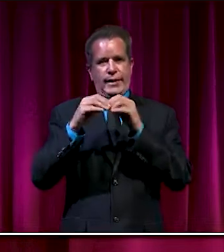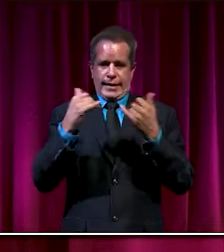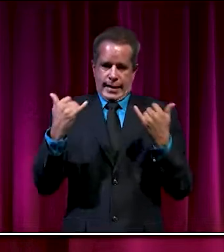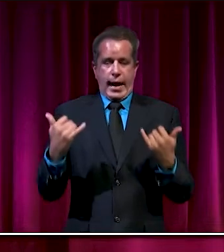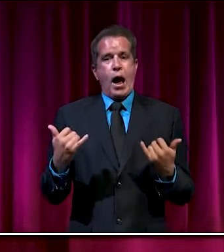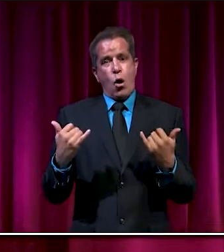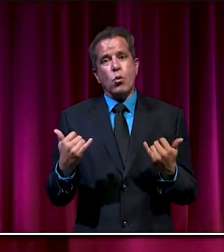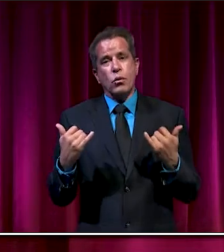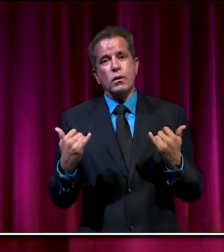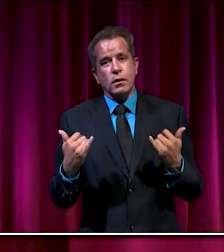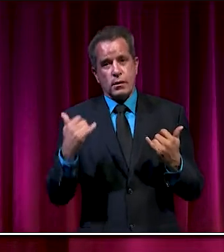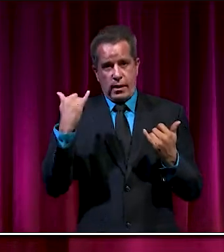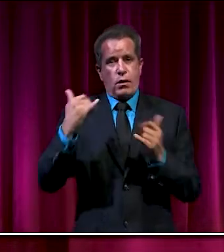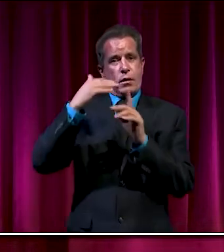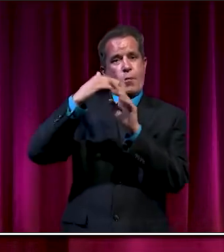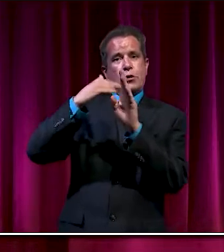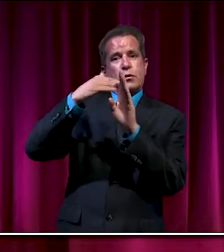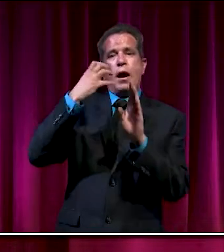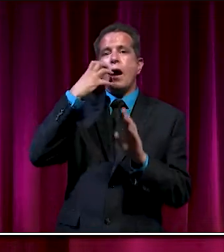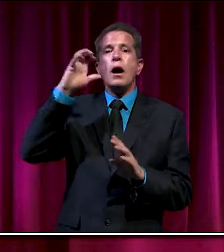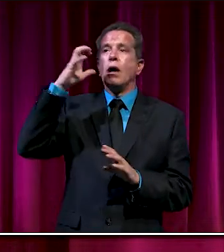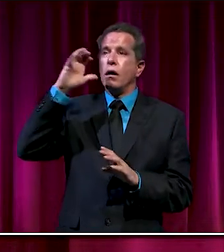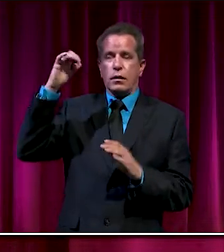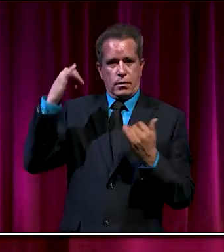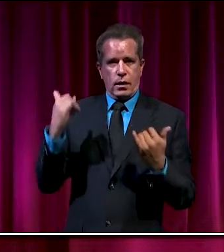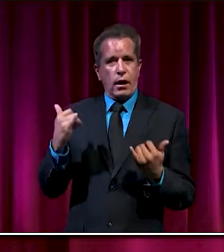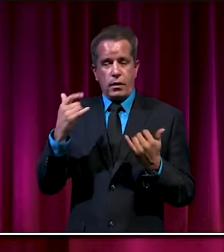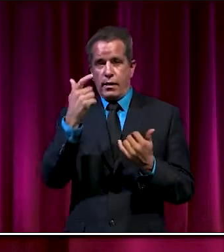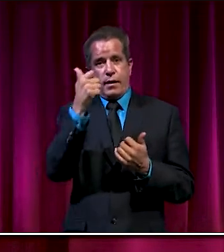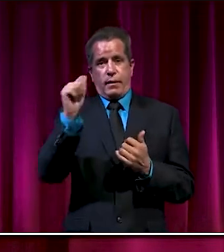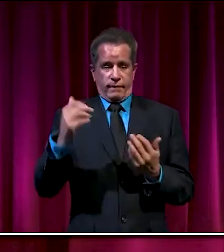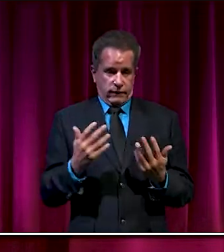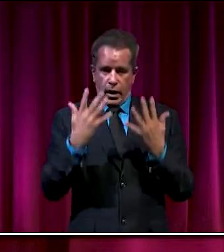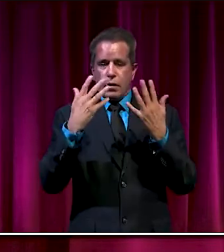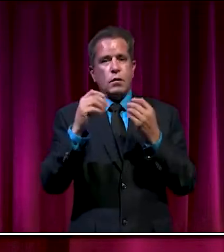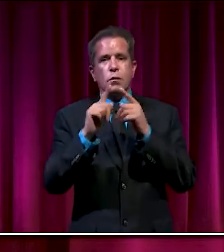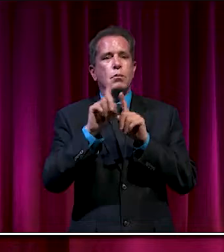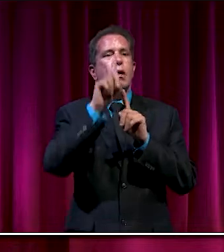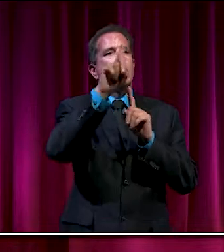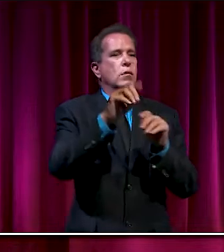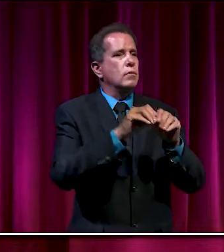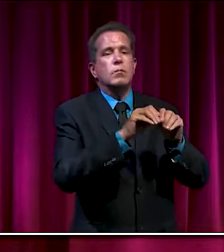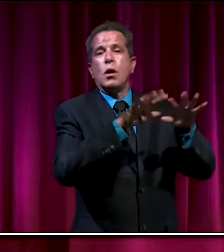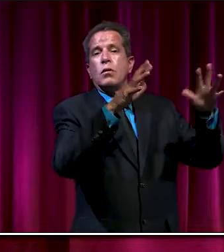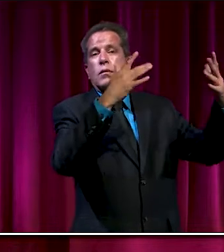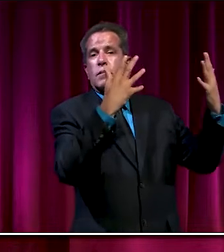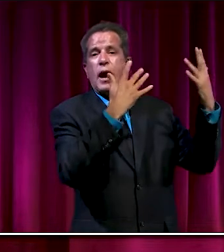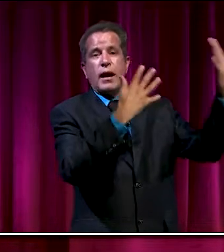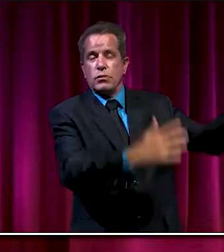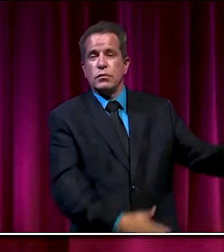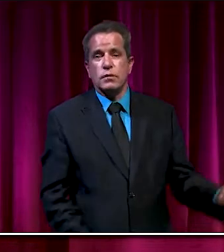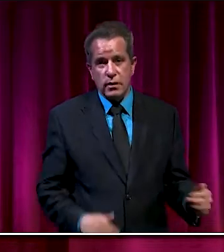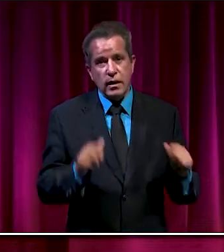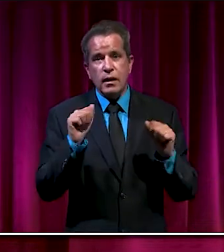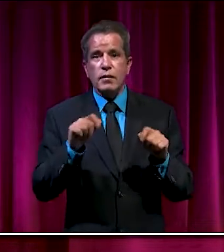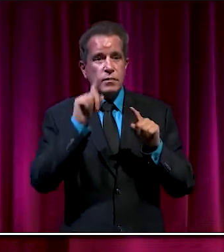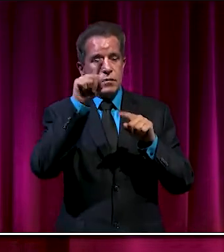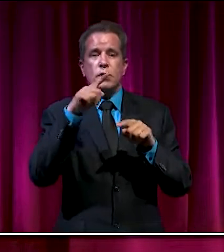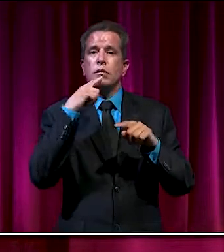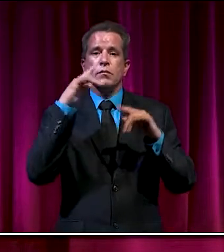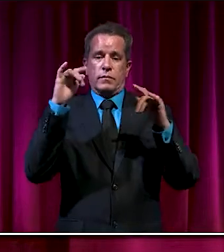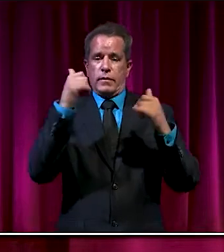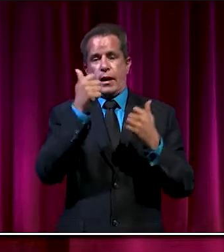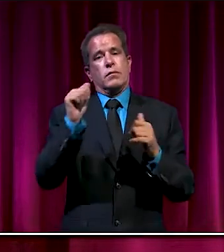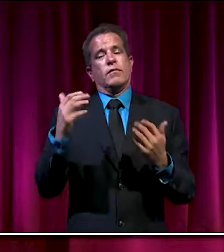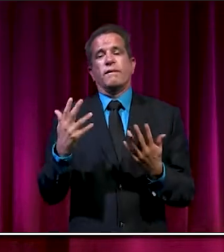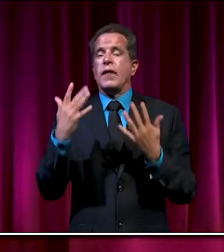As our climate gets hotter and drier, the smallest ember can fly miles, land on a roof, or in a dry canyon.